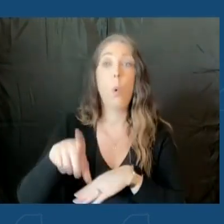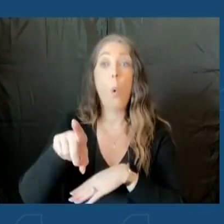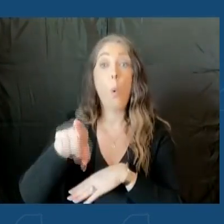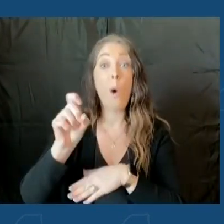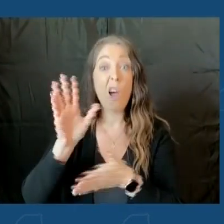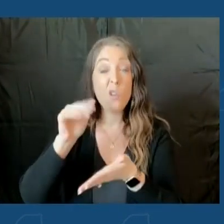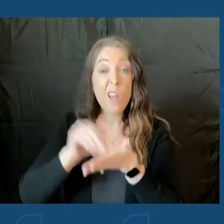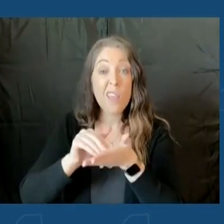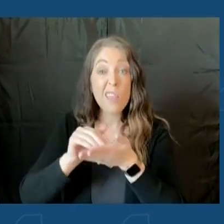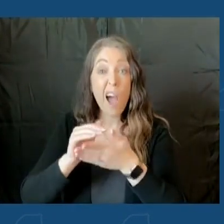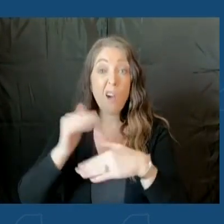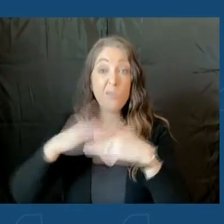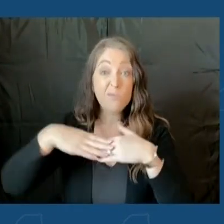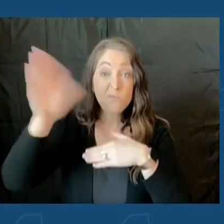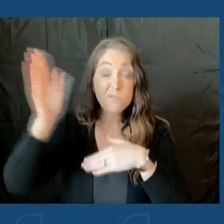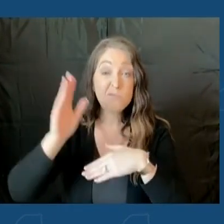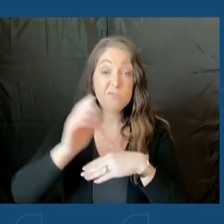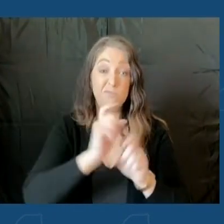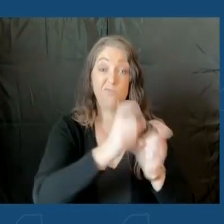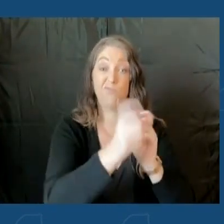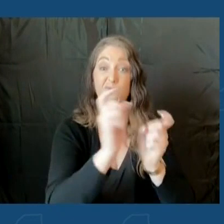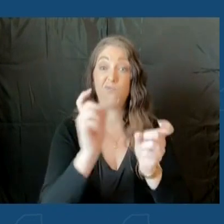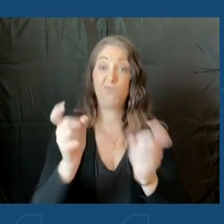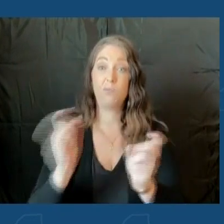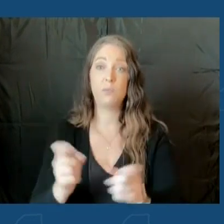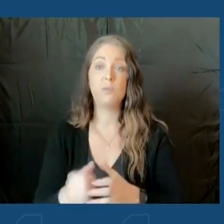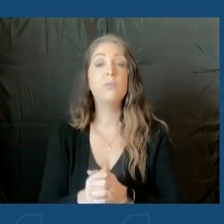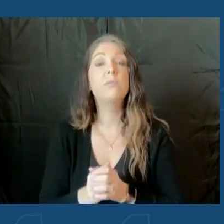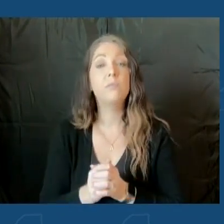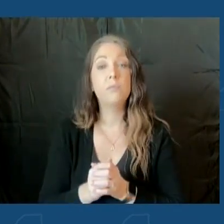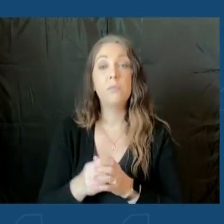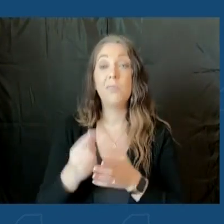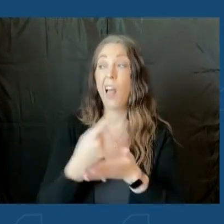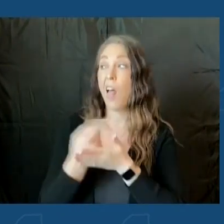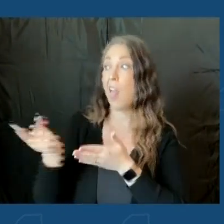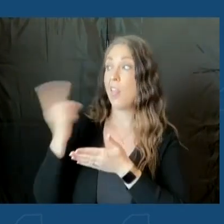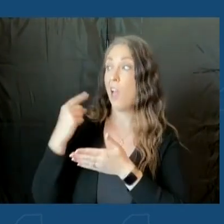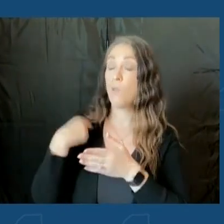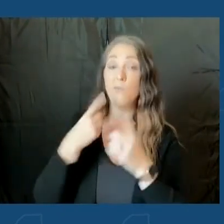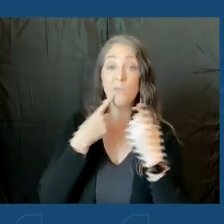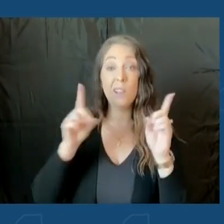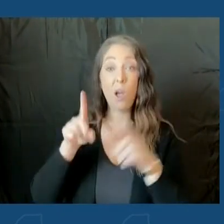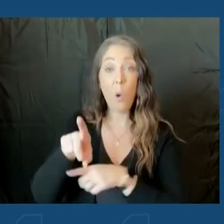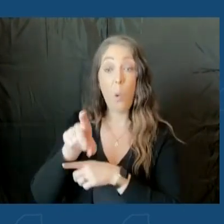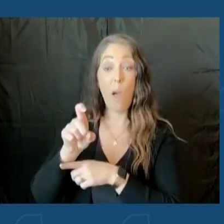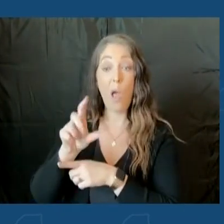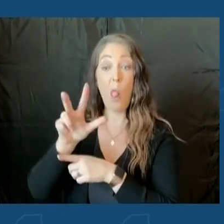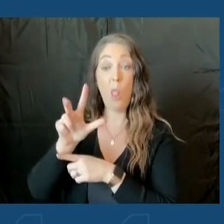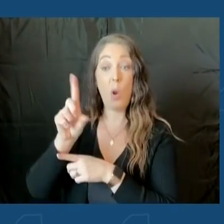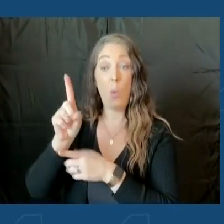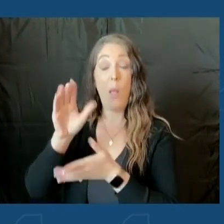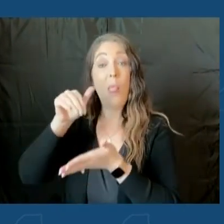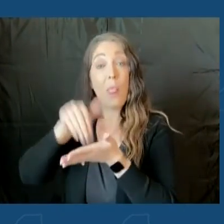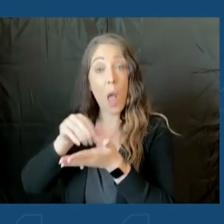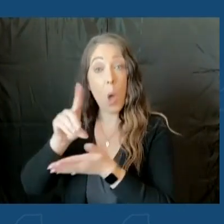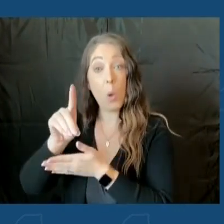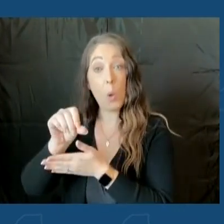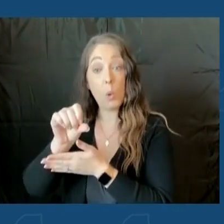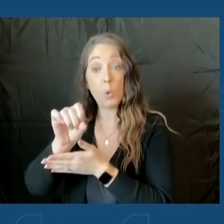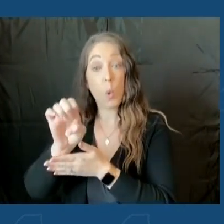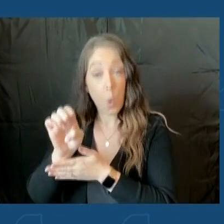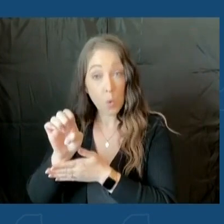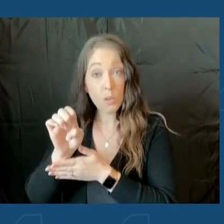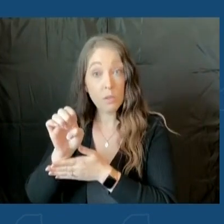Just last week, as the governor said, we announced another 131,000 doses allocated. Of that, New